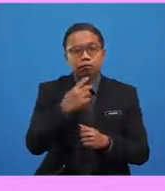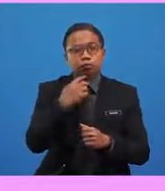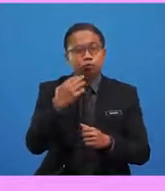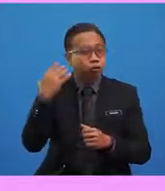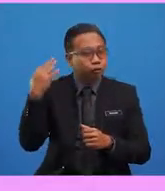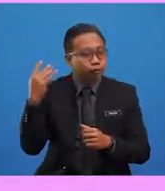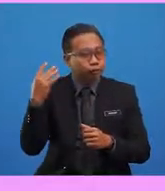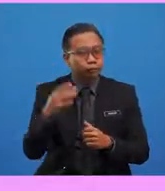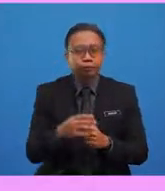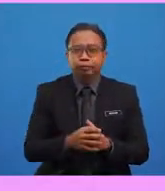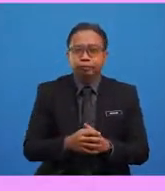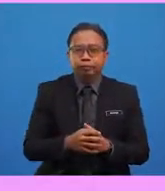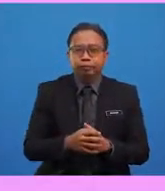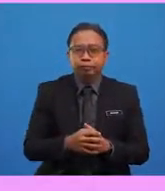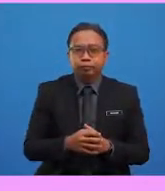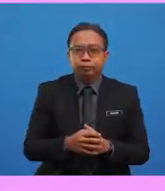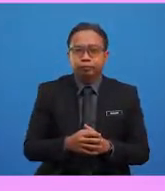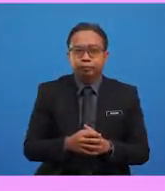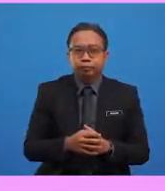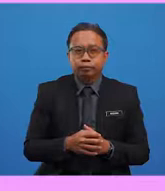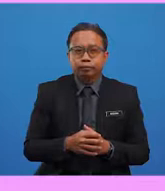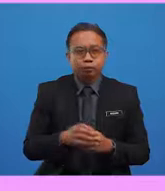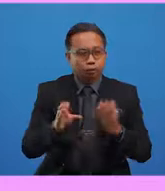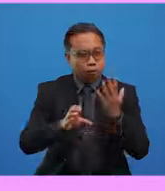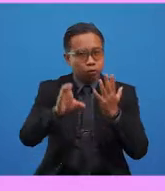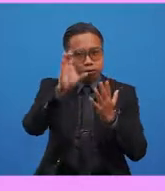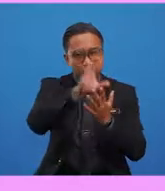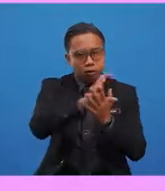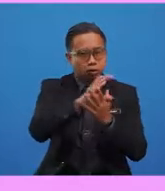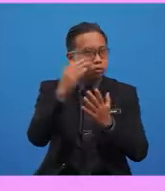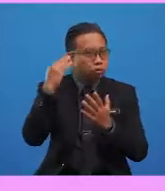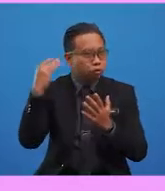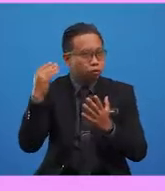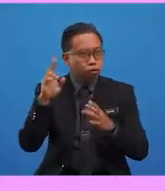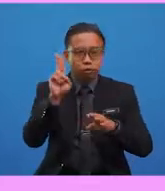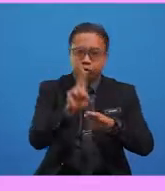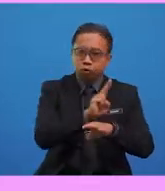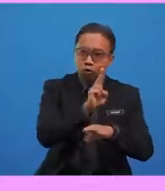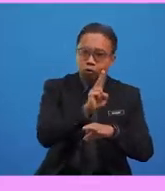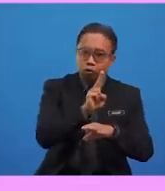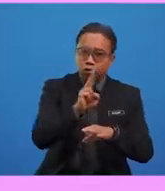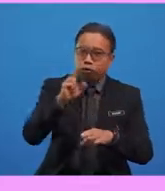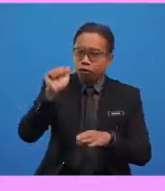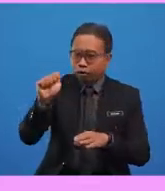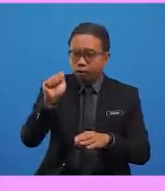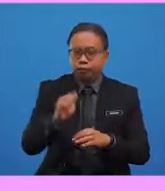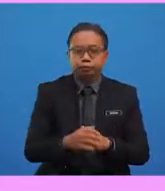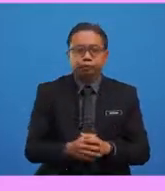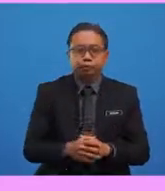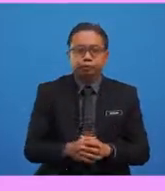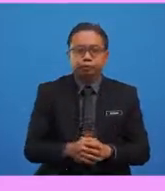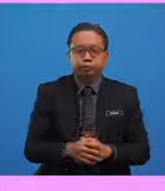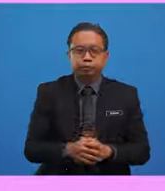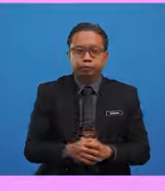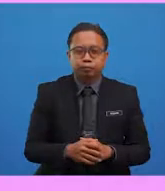notice very carefully here, it has a consonant sound. So, we must use the before it. Very